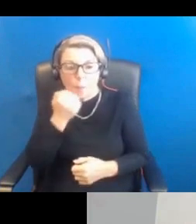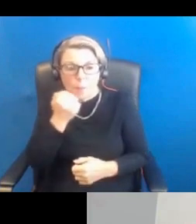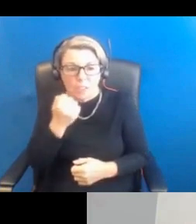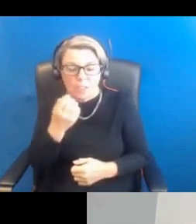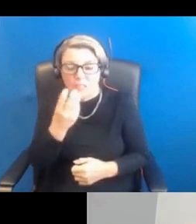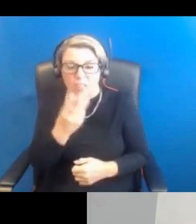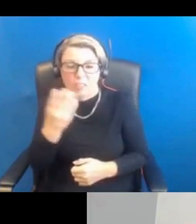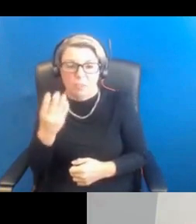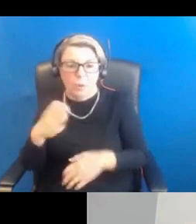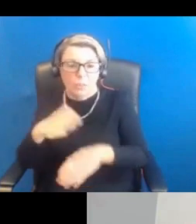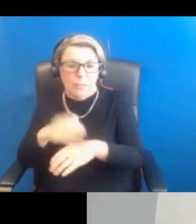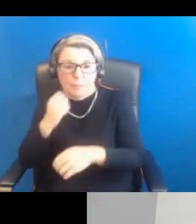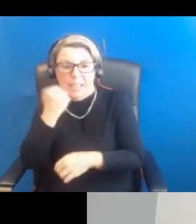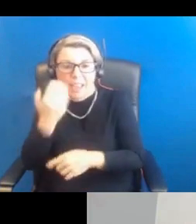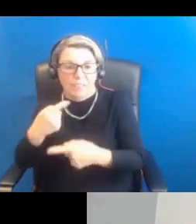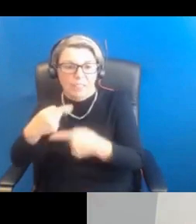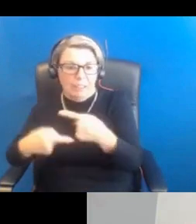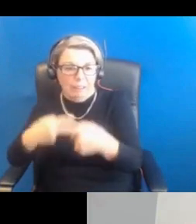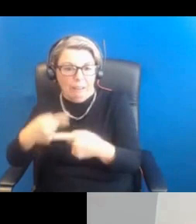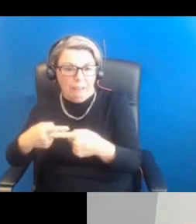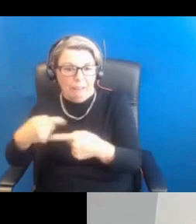year, depending on the type of progesterone you're using.